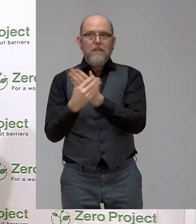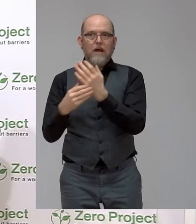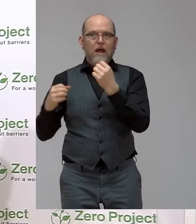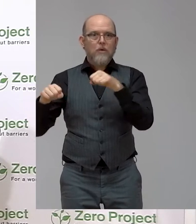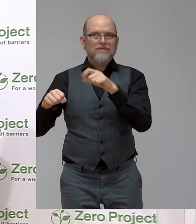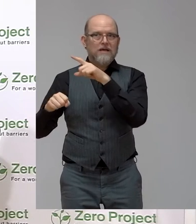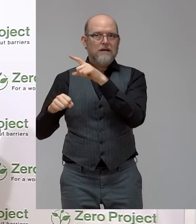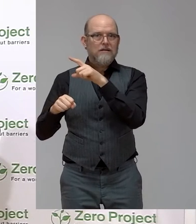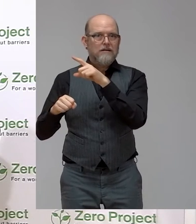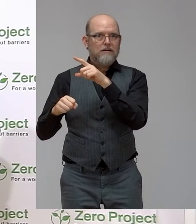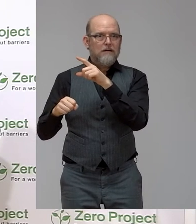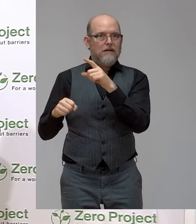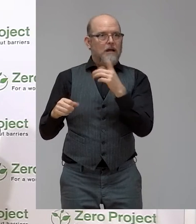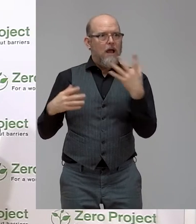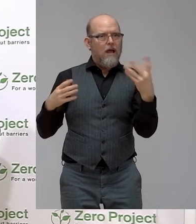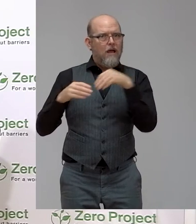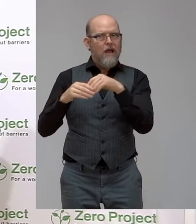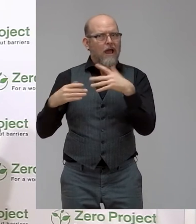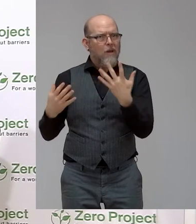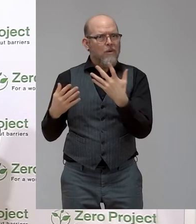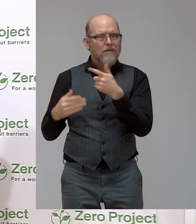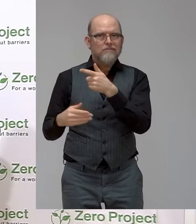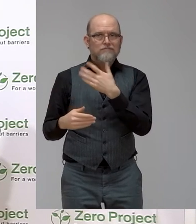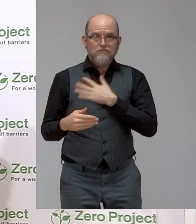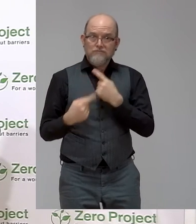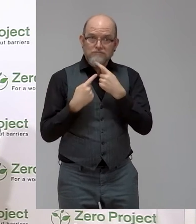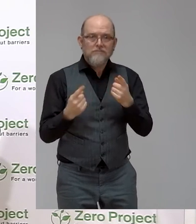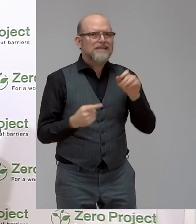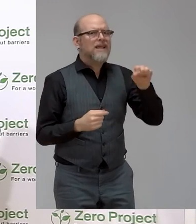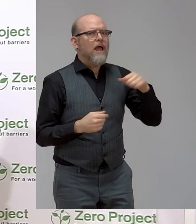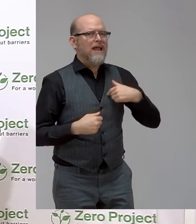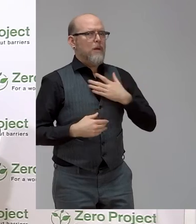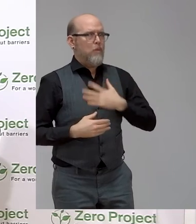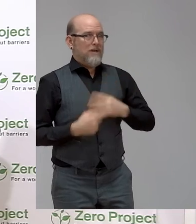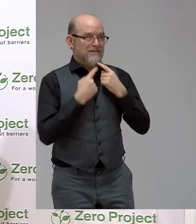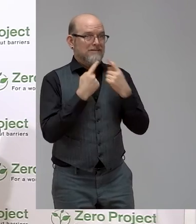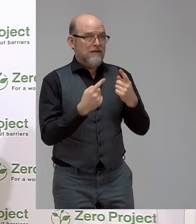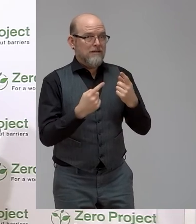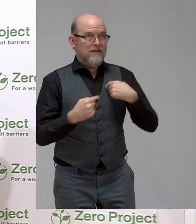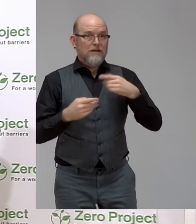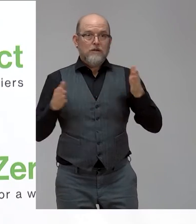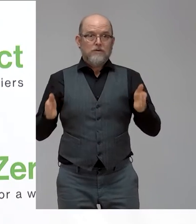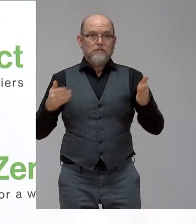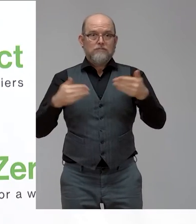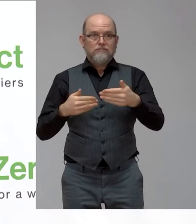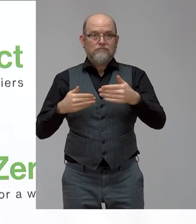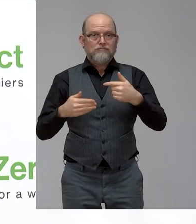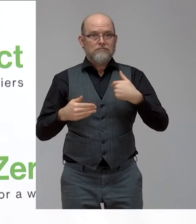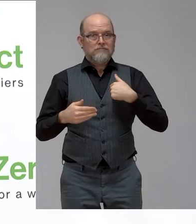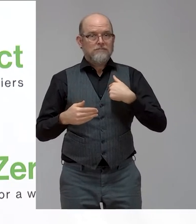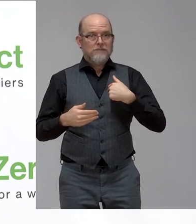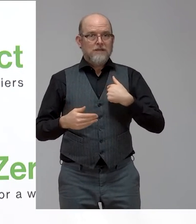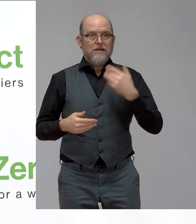welcome our viewers also to our studio in Kaiserwasser. am absolutely delighted to be part of the world's biggest